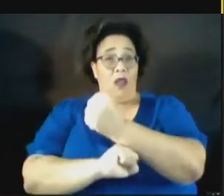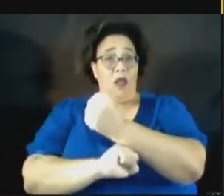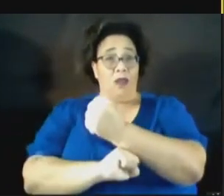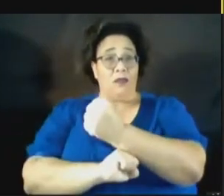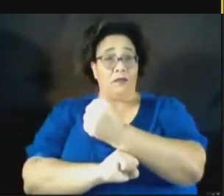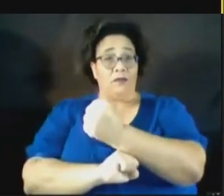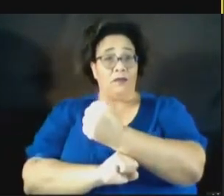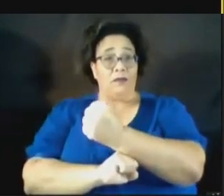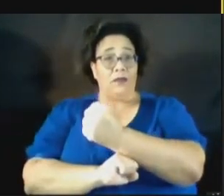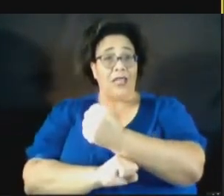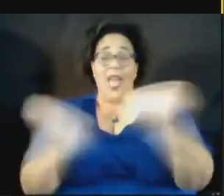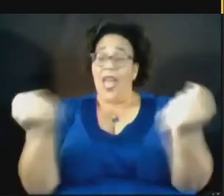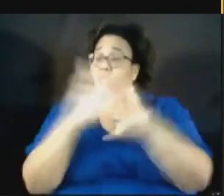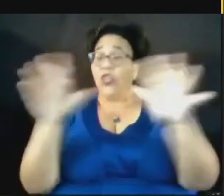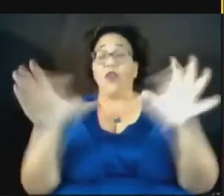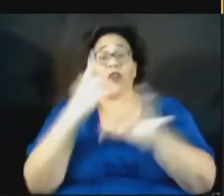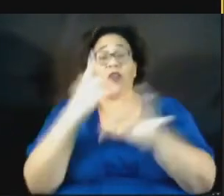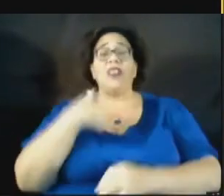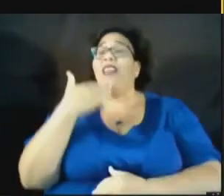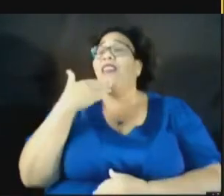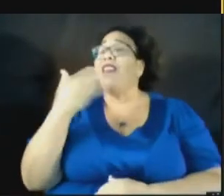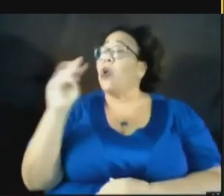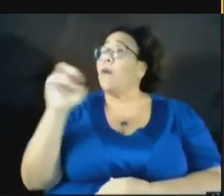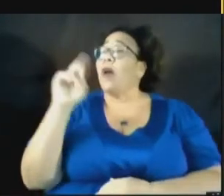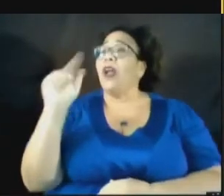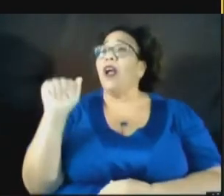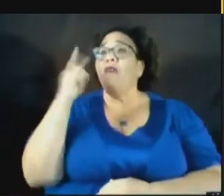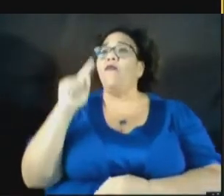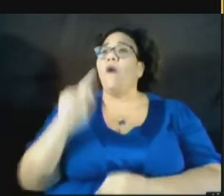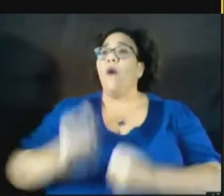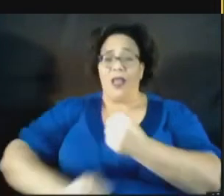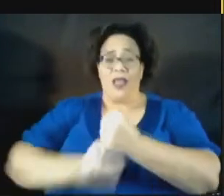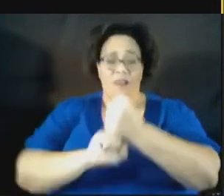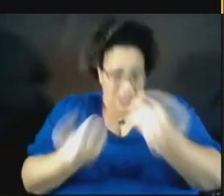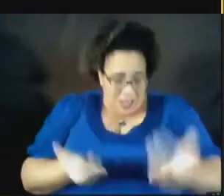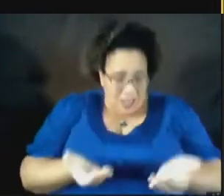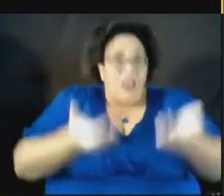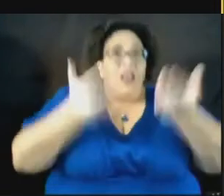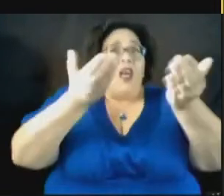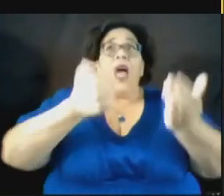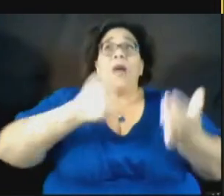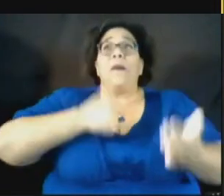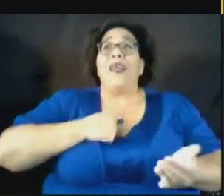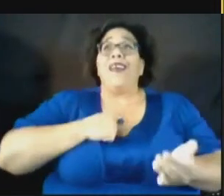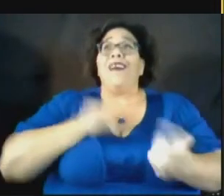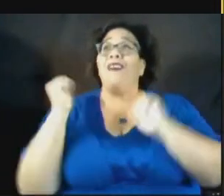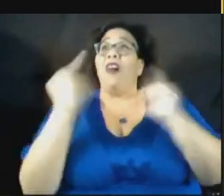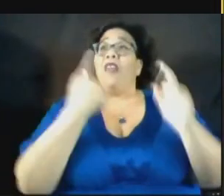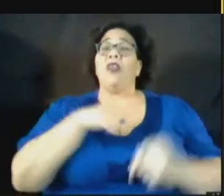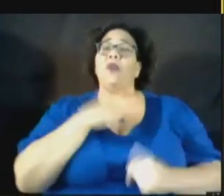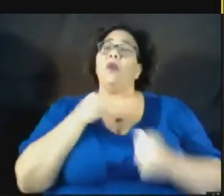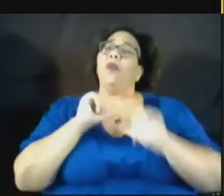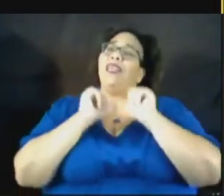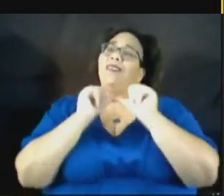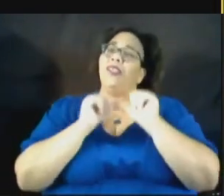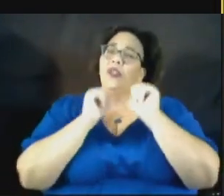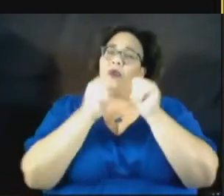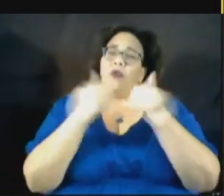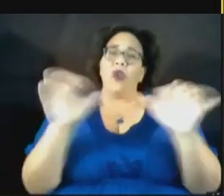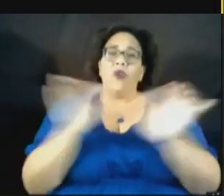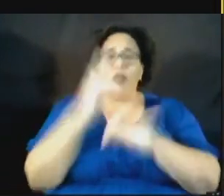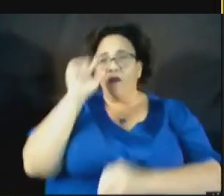everything you've done for us, for lifting us up, for lifting me up. And we will continue to try to do that for you,